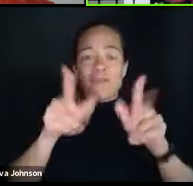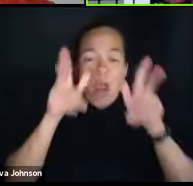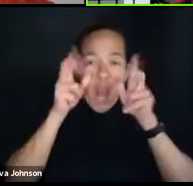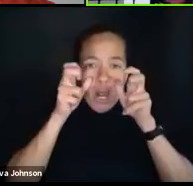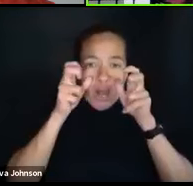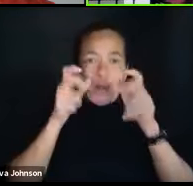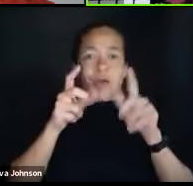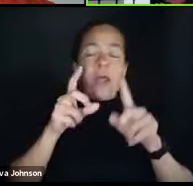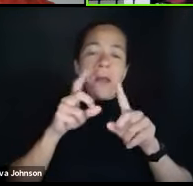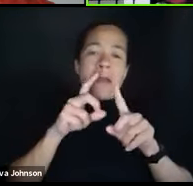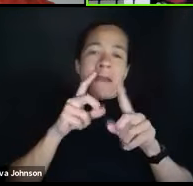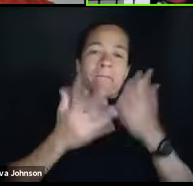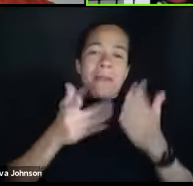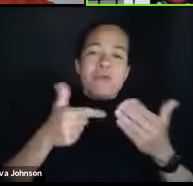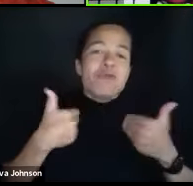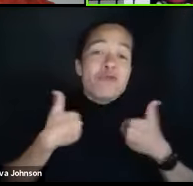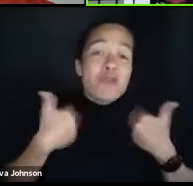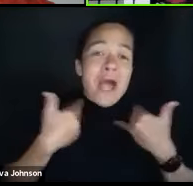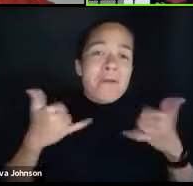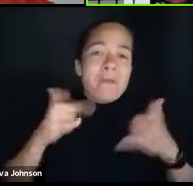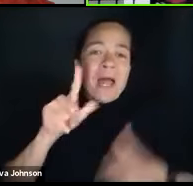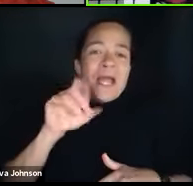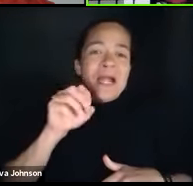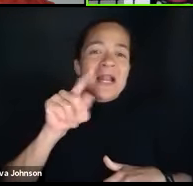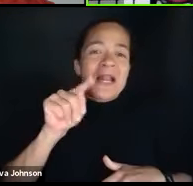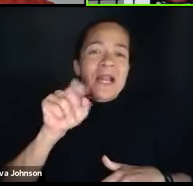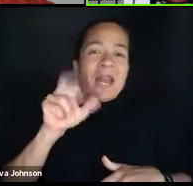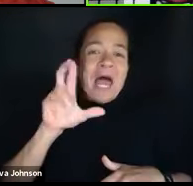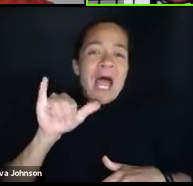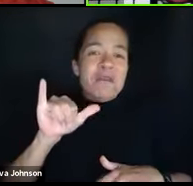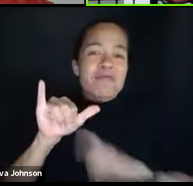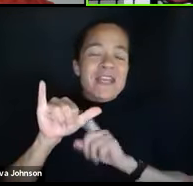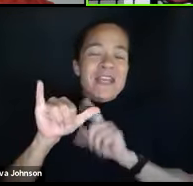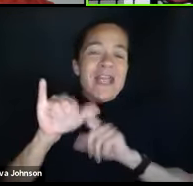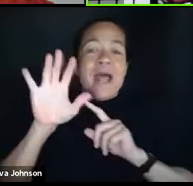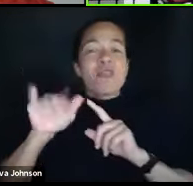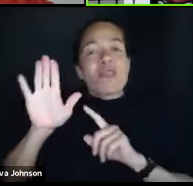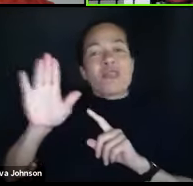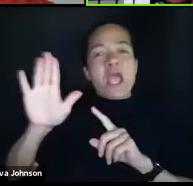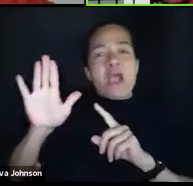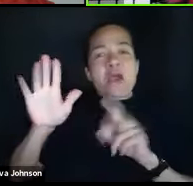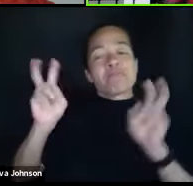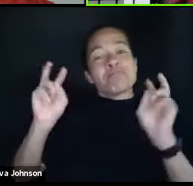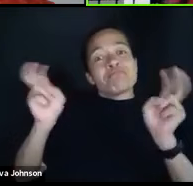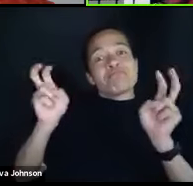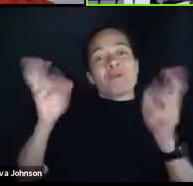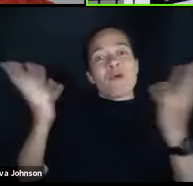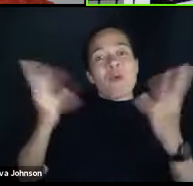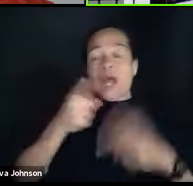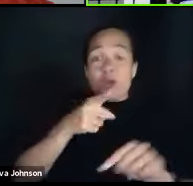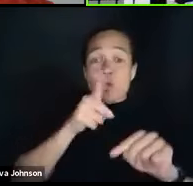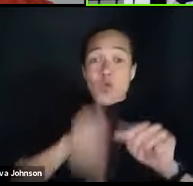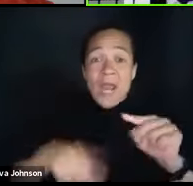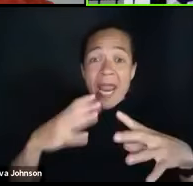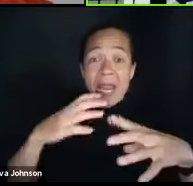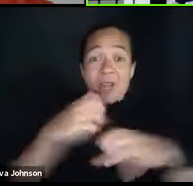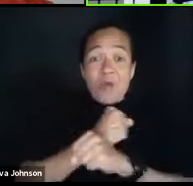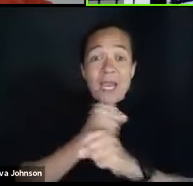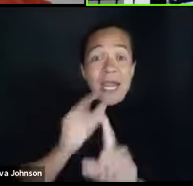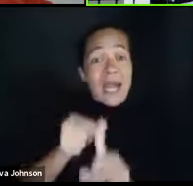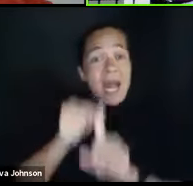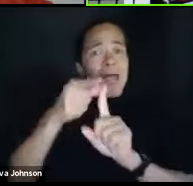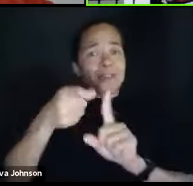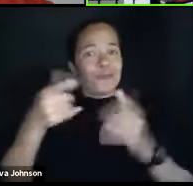many of you have heard the lottery slogan and that is you can't win unless you play.